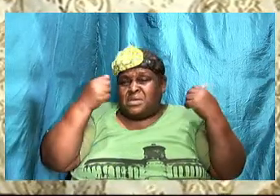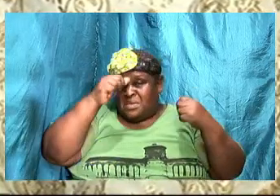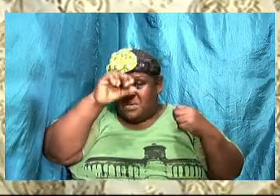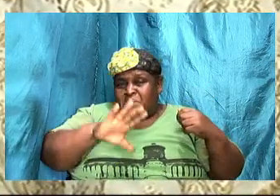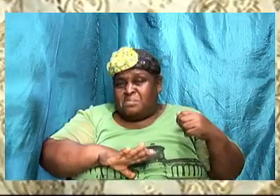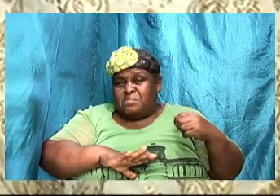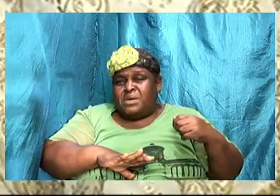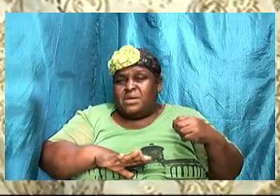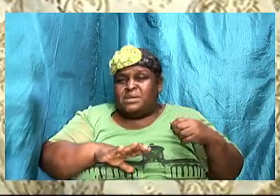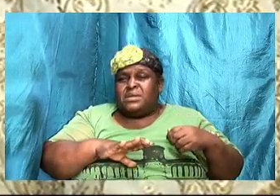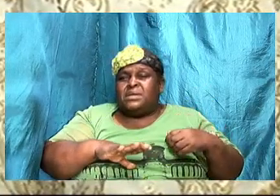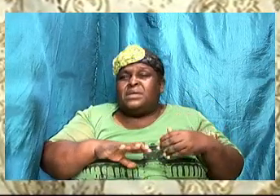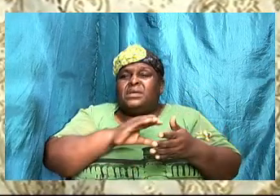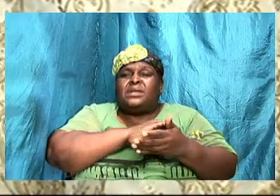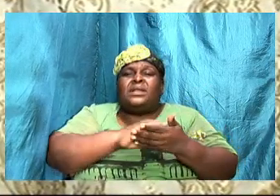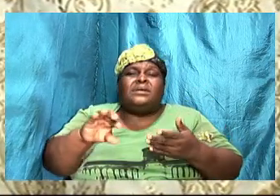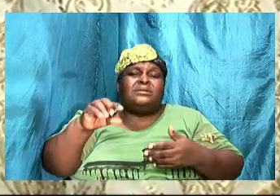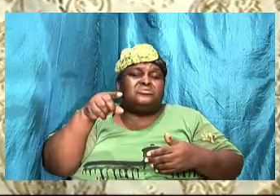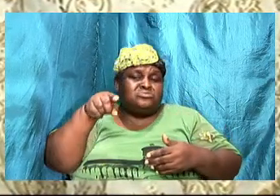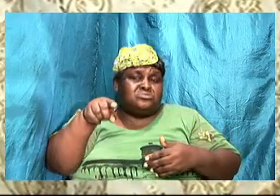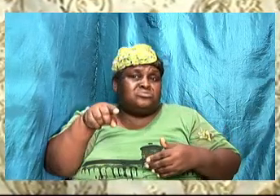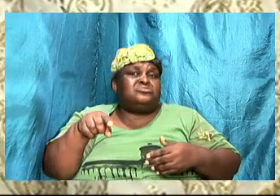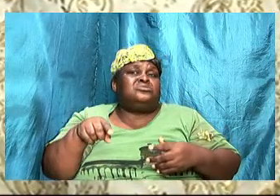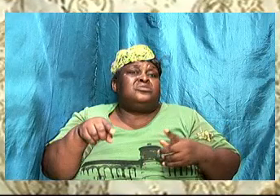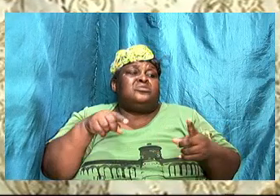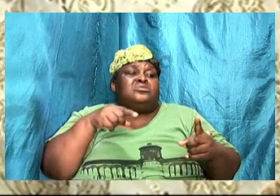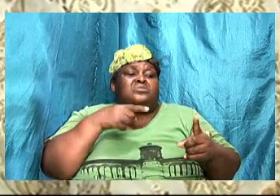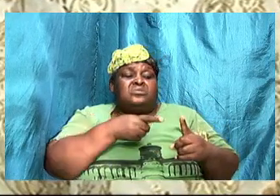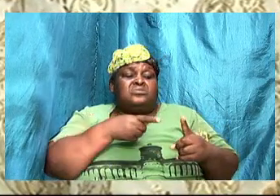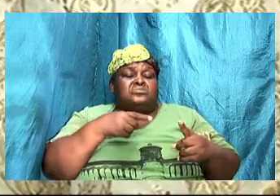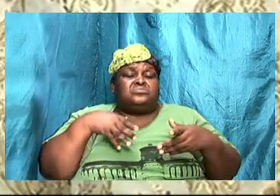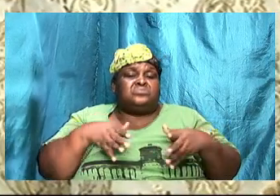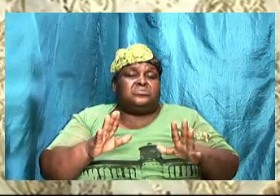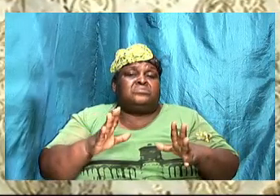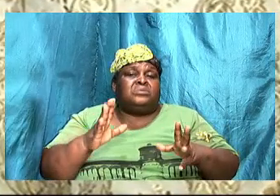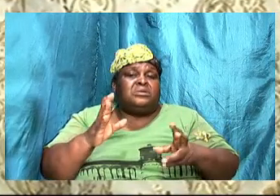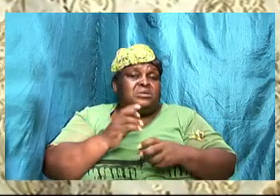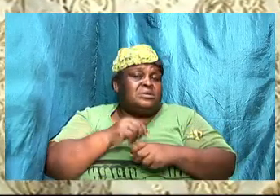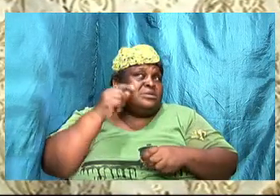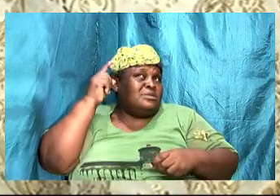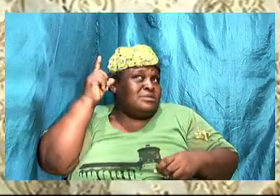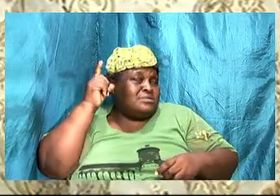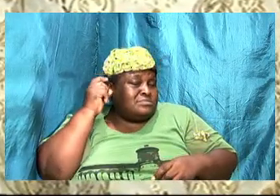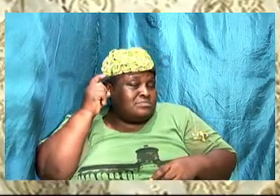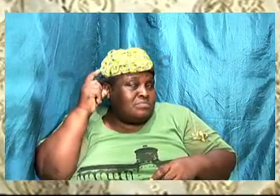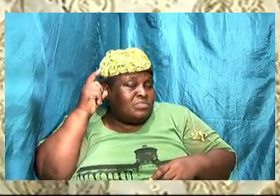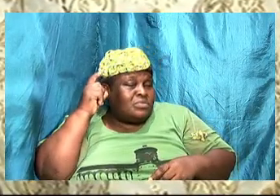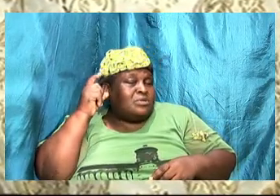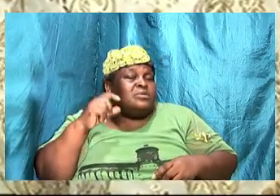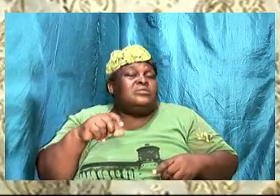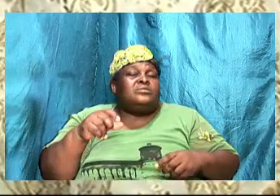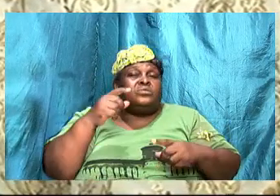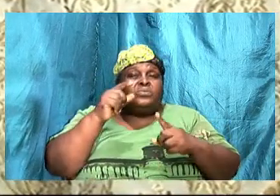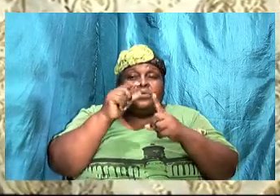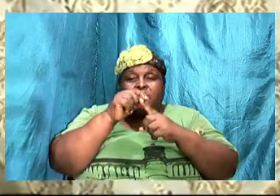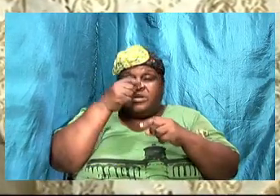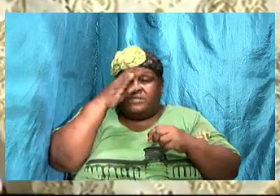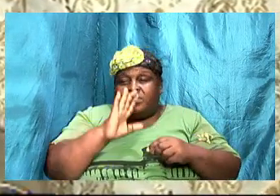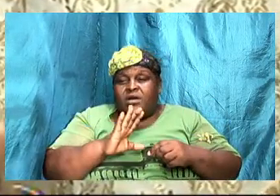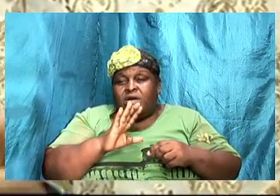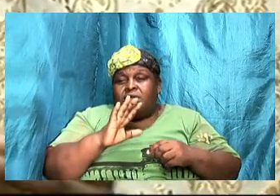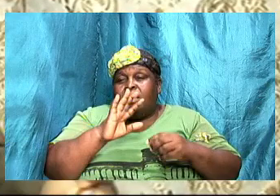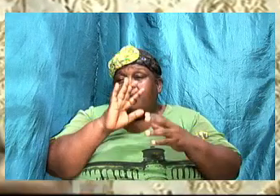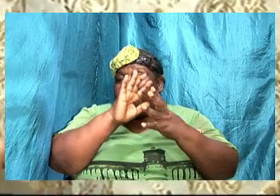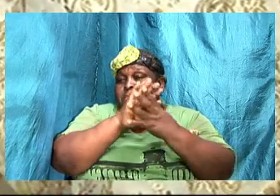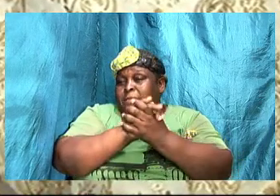By taking heed unto the word of God. And if, as married folks and folks